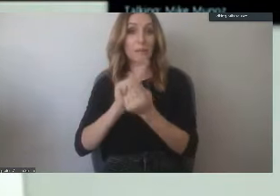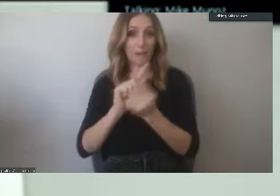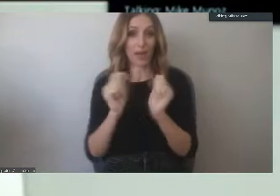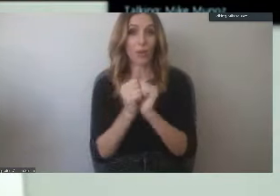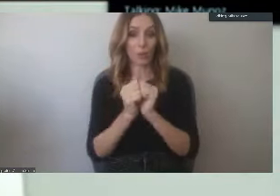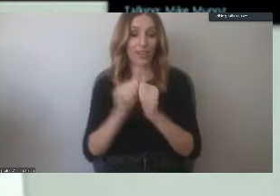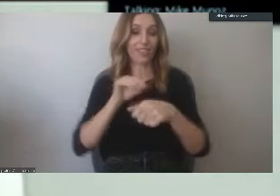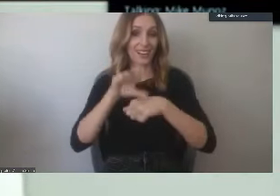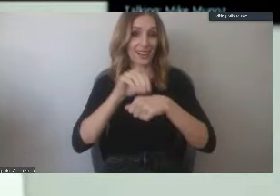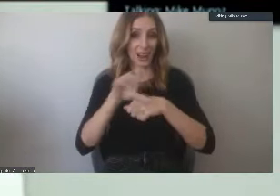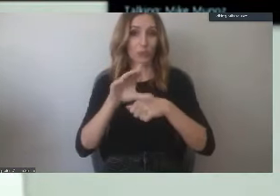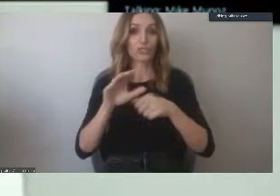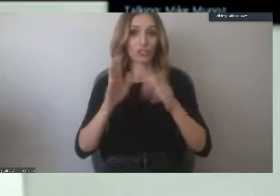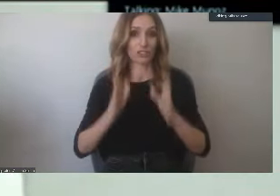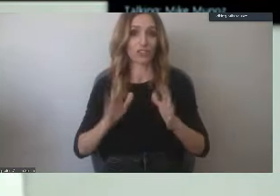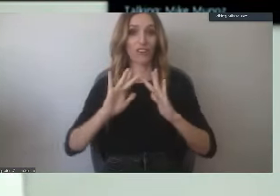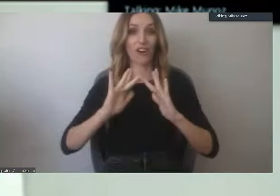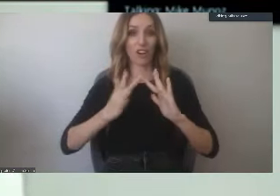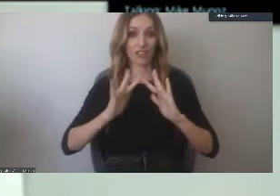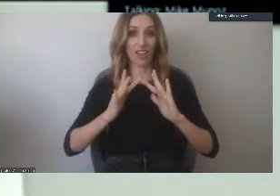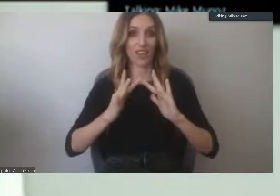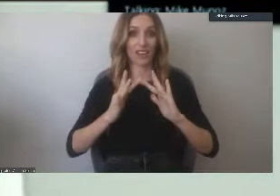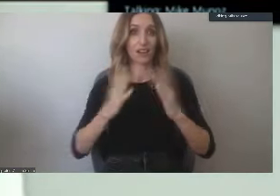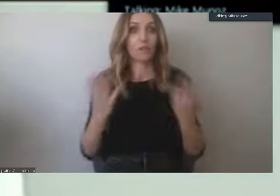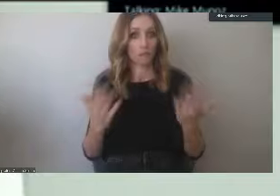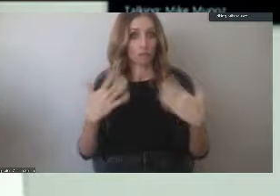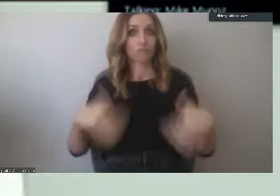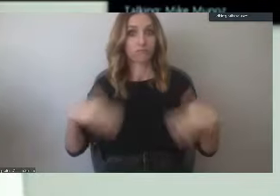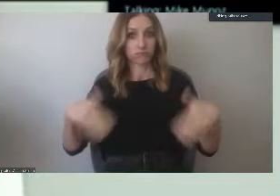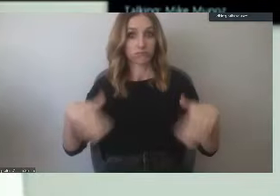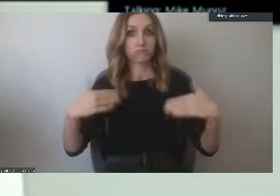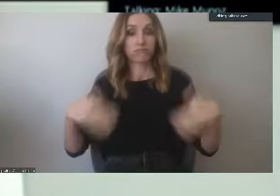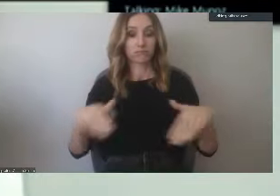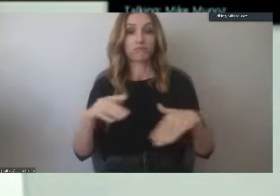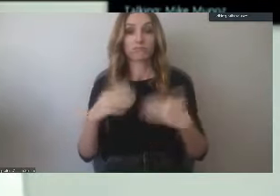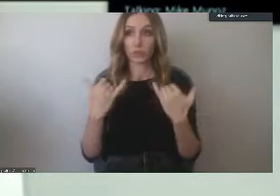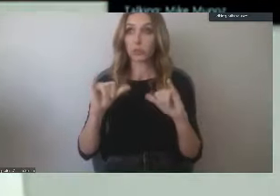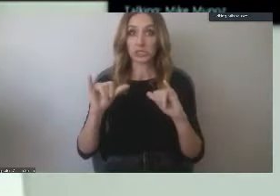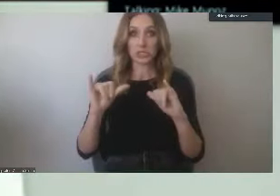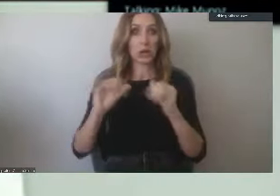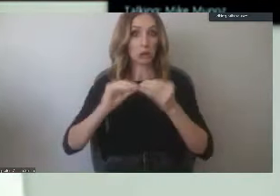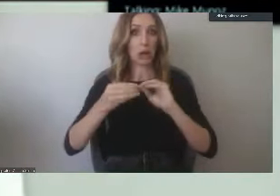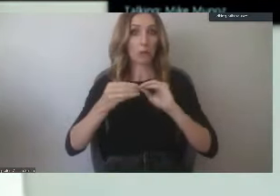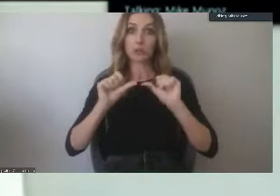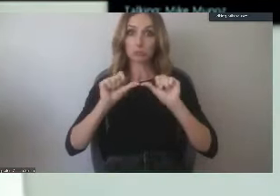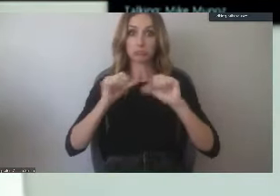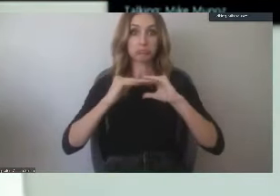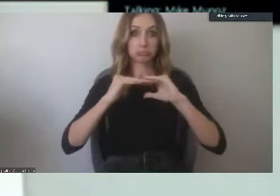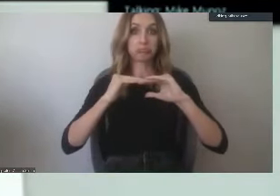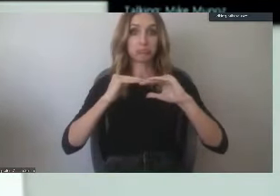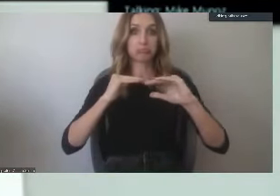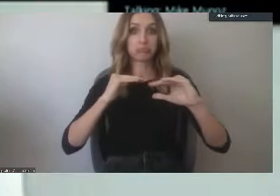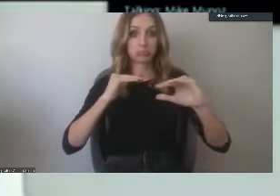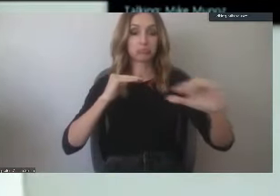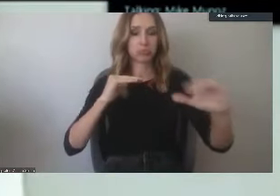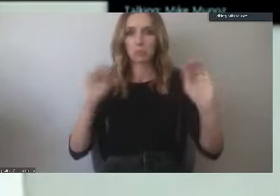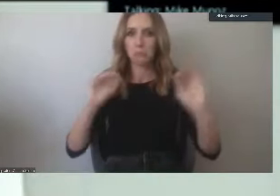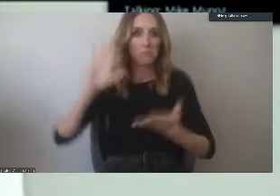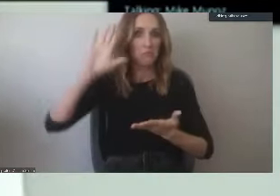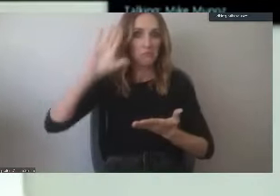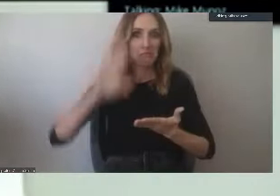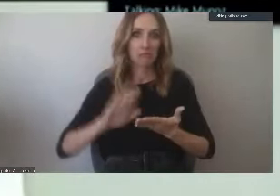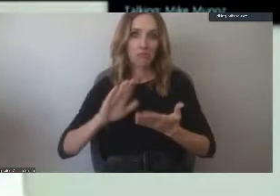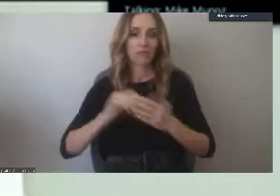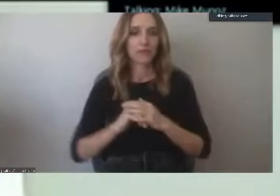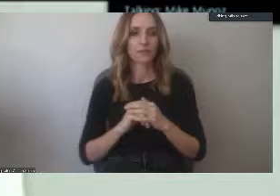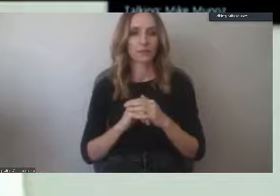we really aren't seeing a large decrease in the number of students we are seeing when we compare the number of students we're seeing in counseling